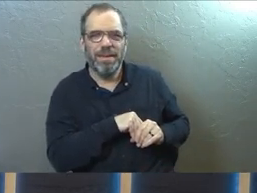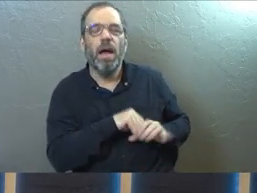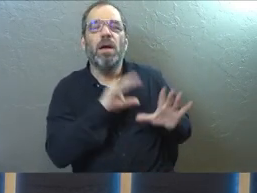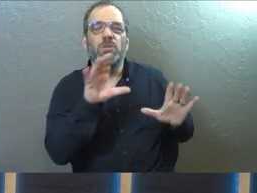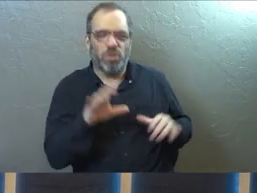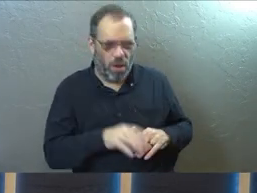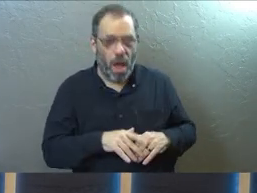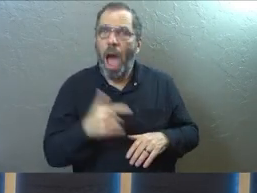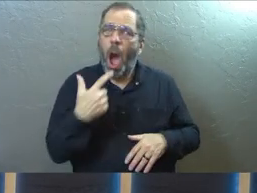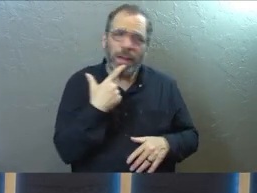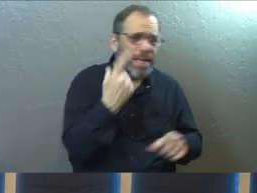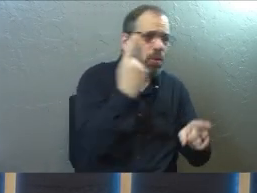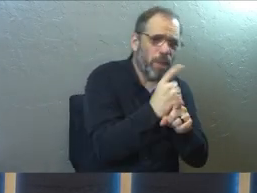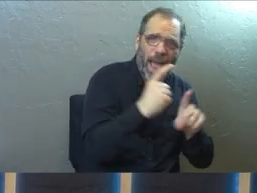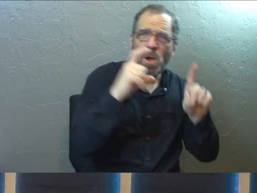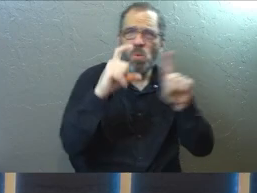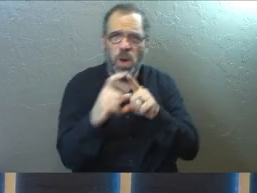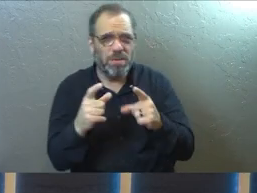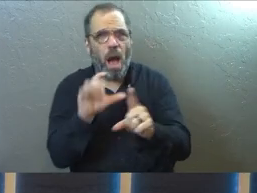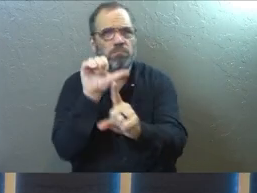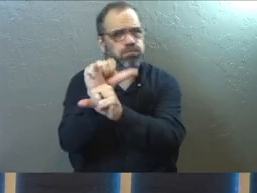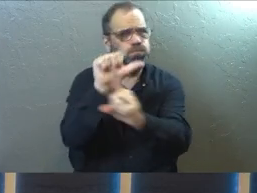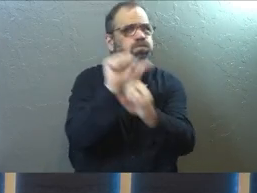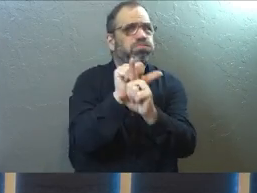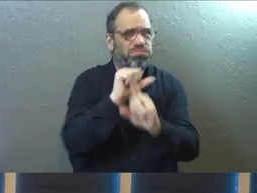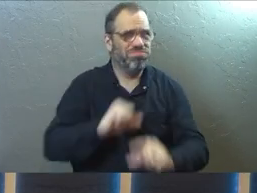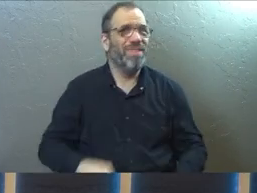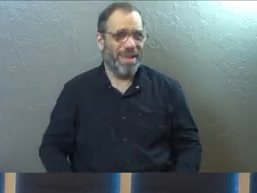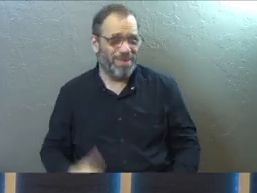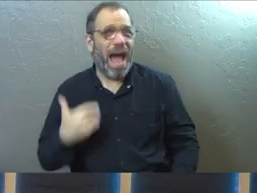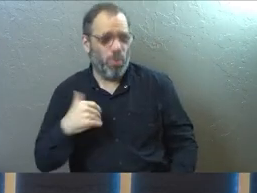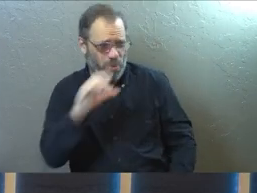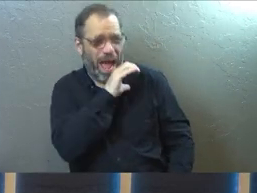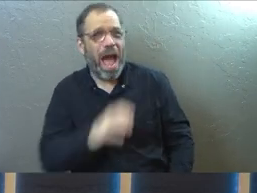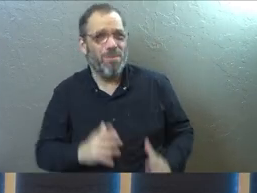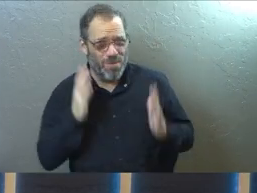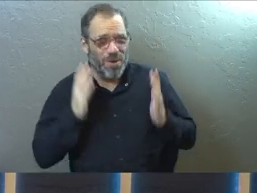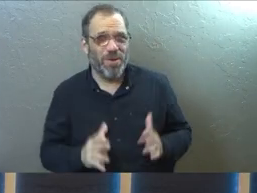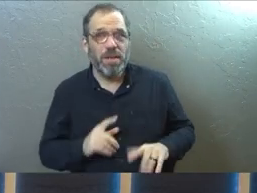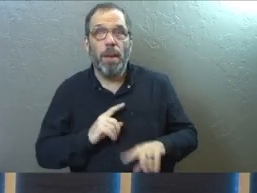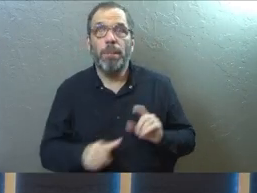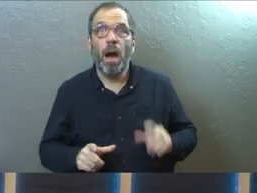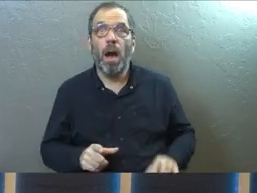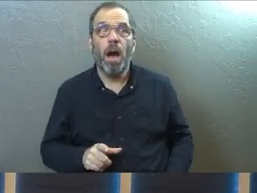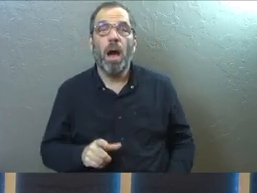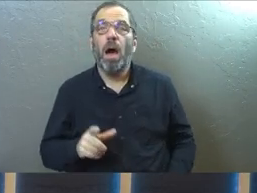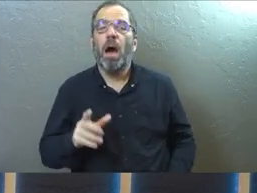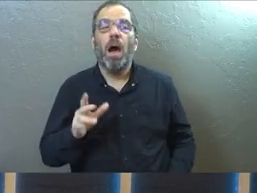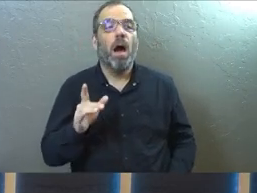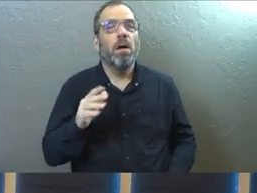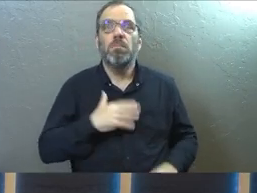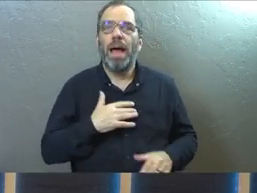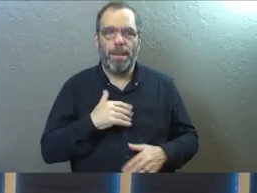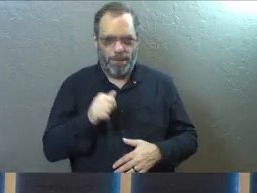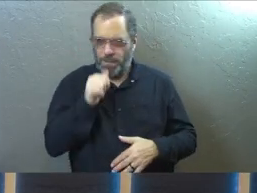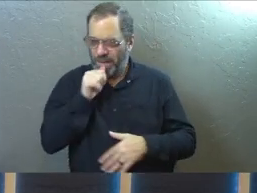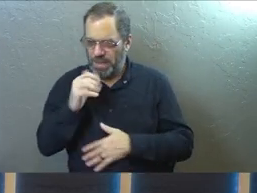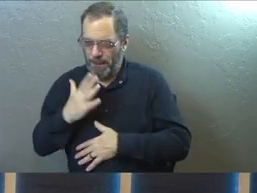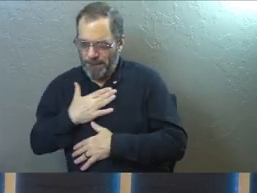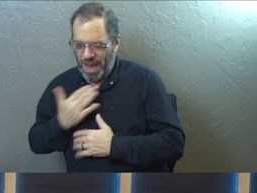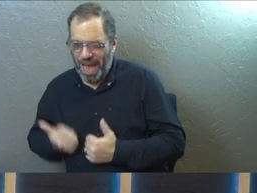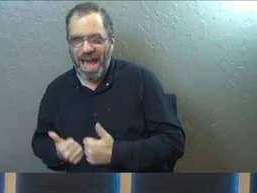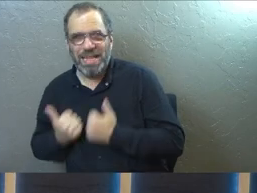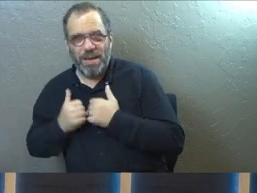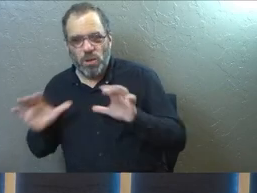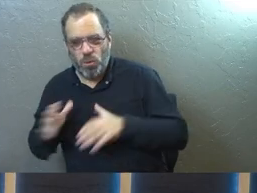And so I could say all the right things to you. I could fool you really, really well that I was a Christian. But the thing was, whenever in the privacy of my own